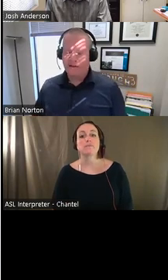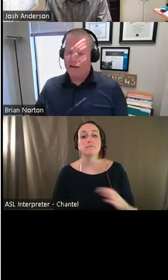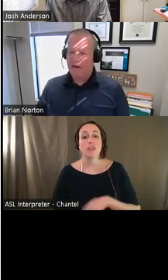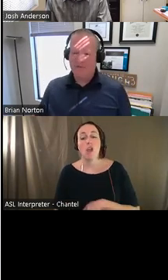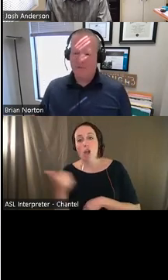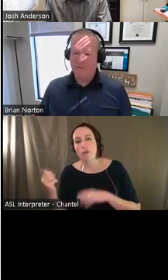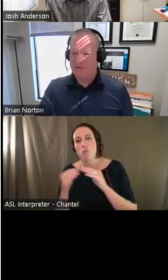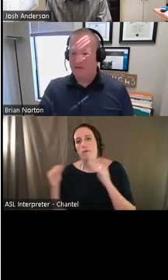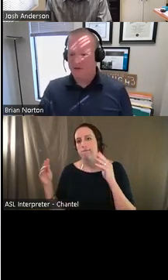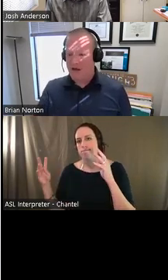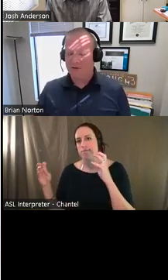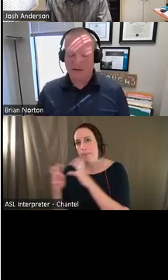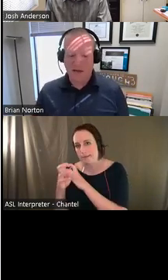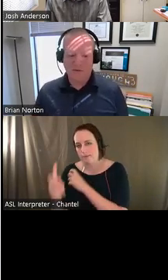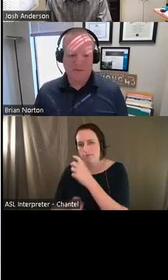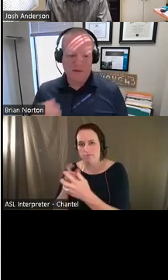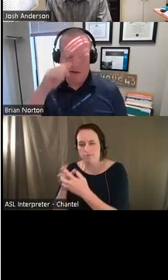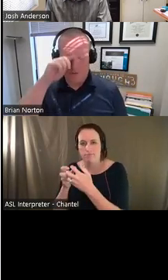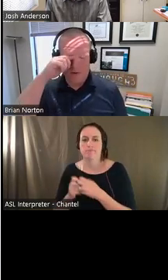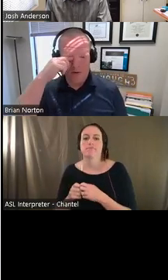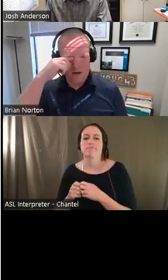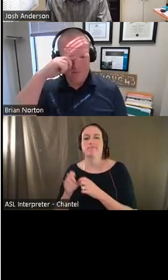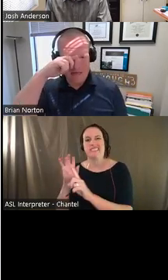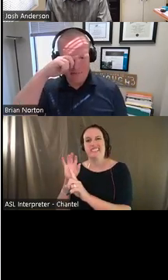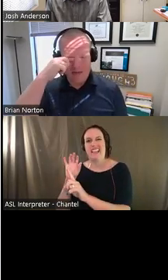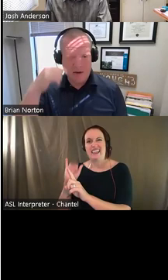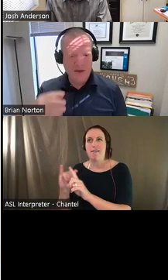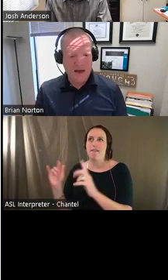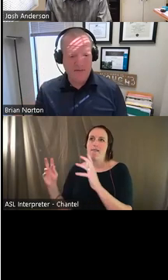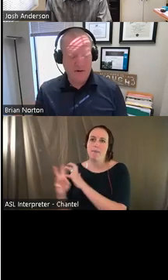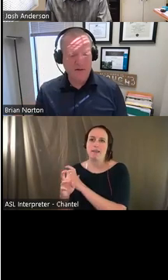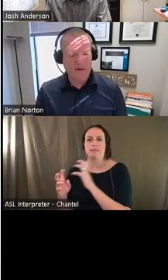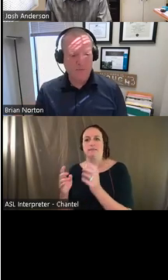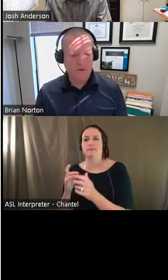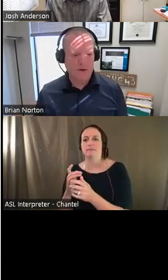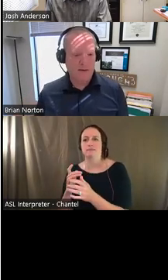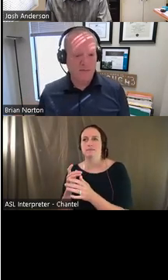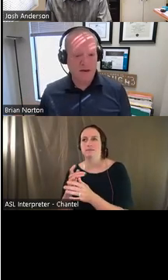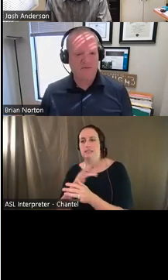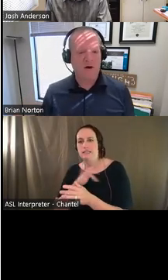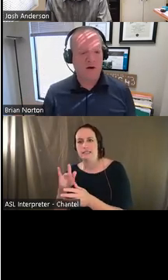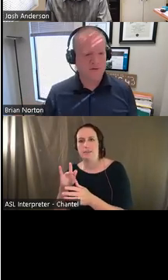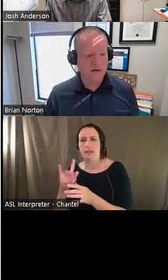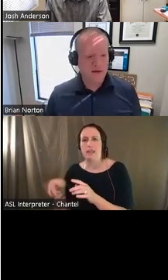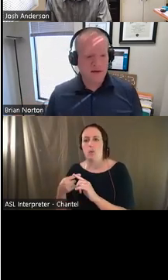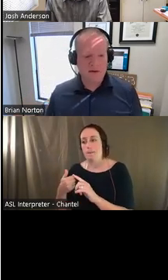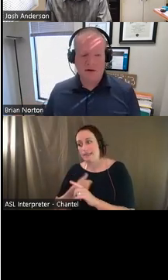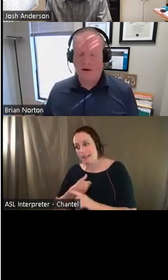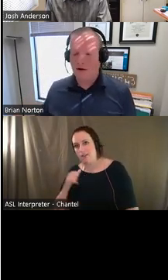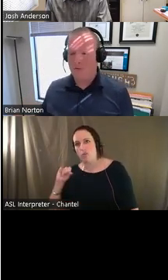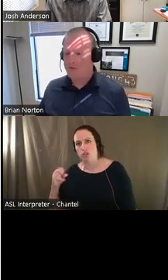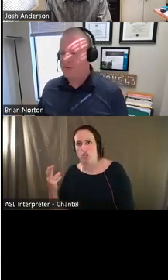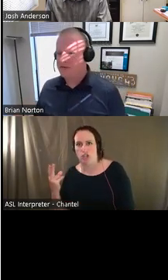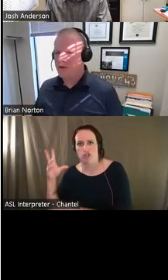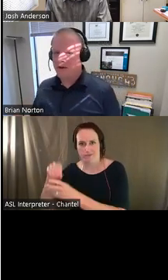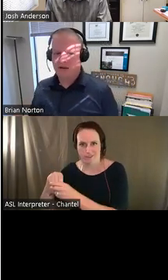And this is a lot of times when folks like Josh or myself and, or, um, teams like that we have in our clinical program get involved. Um, there